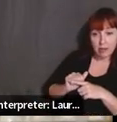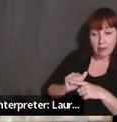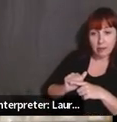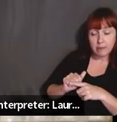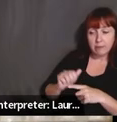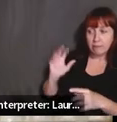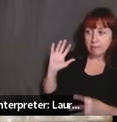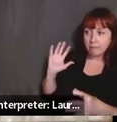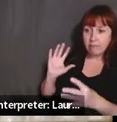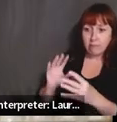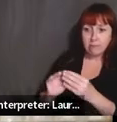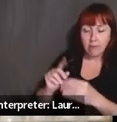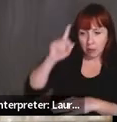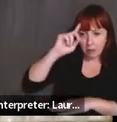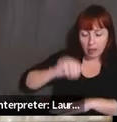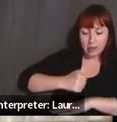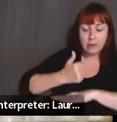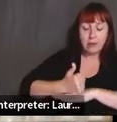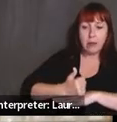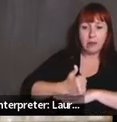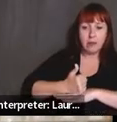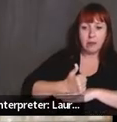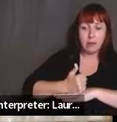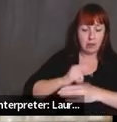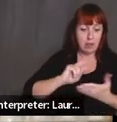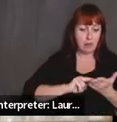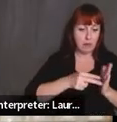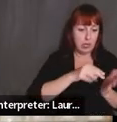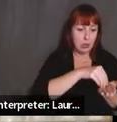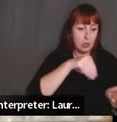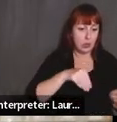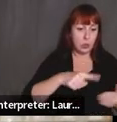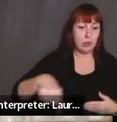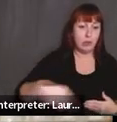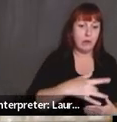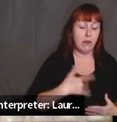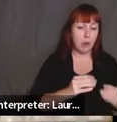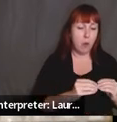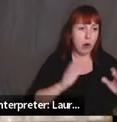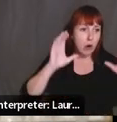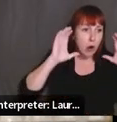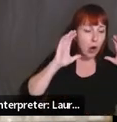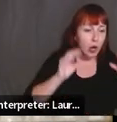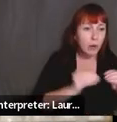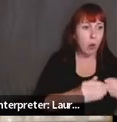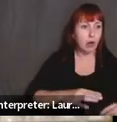is always going to make your students feel a lot more heard and a lot more represented.